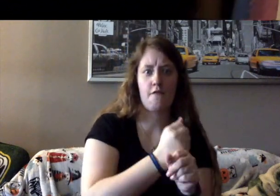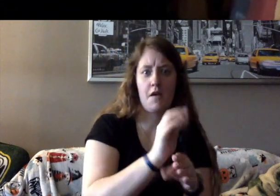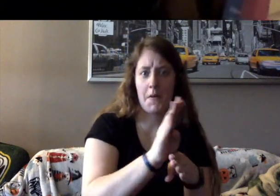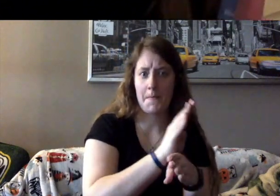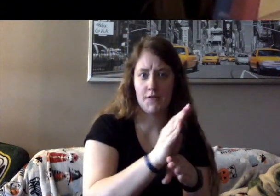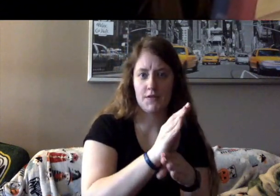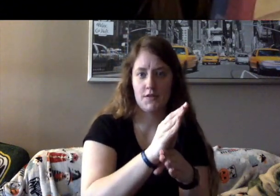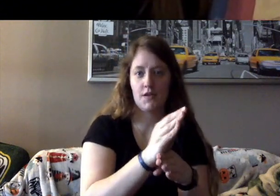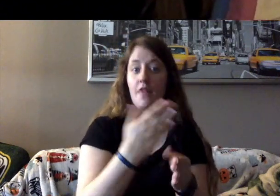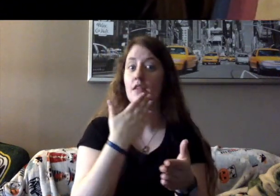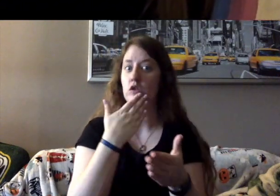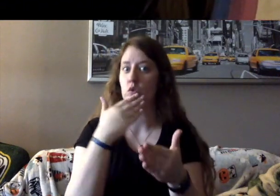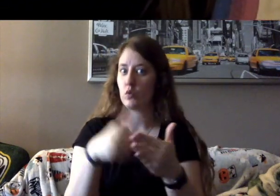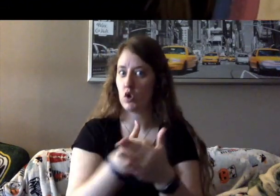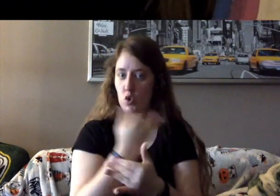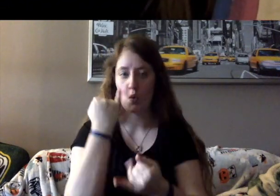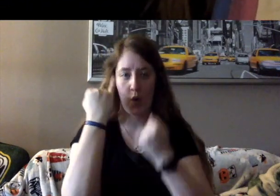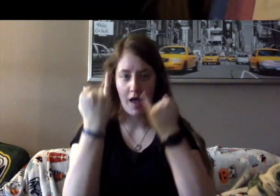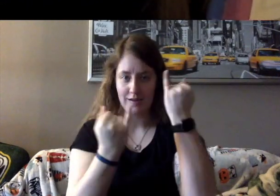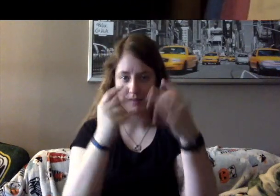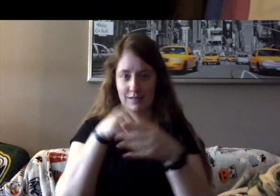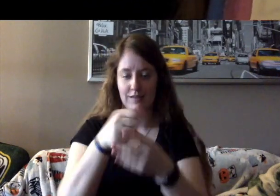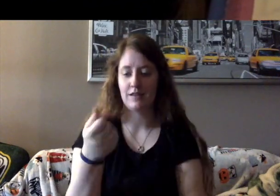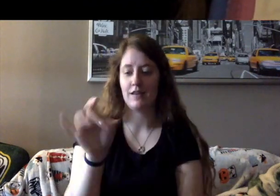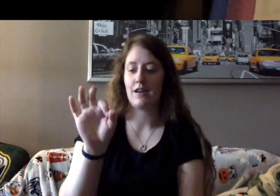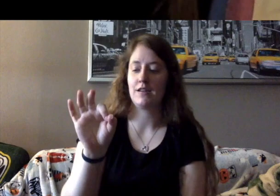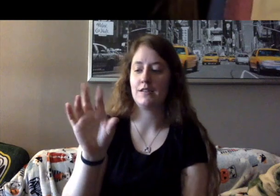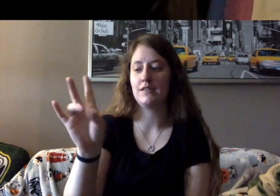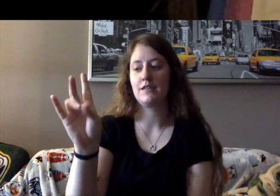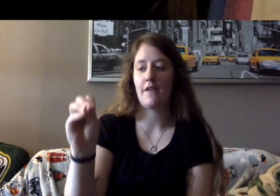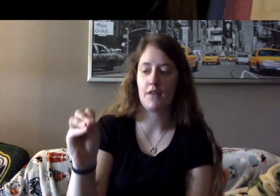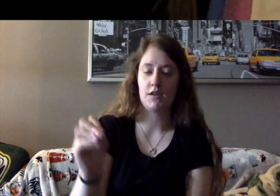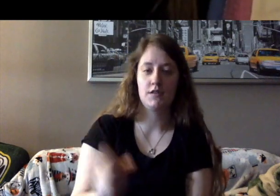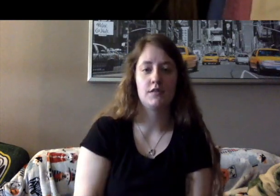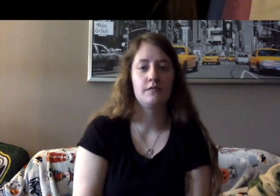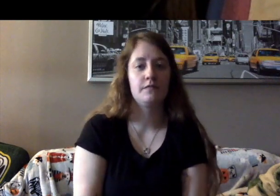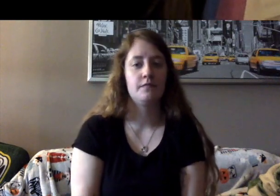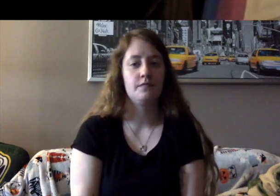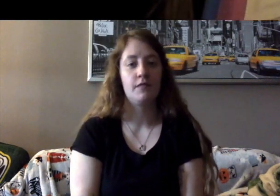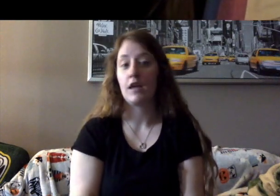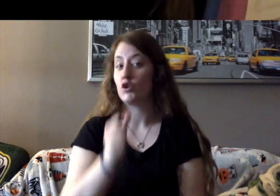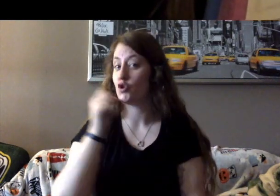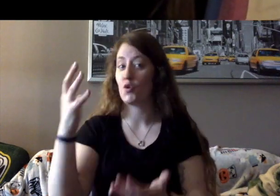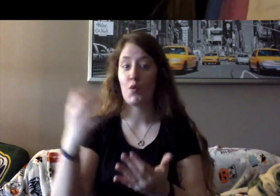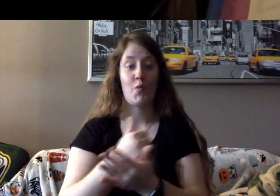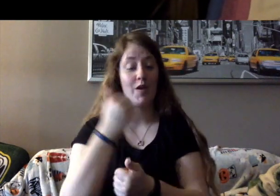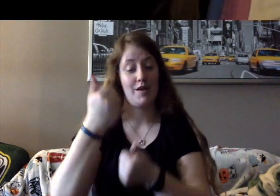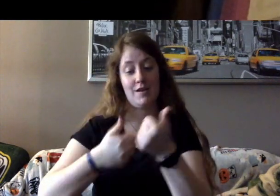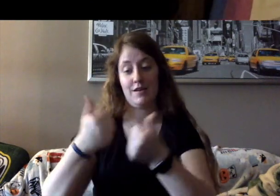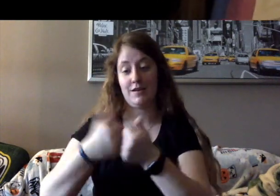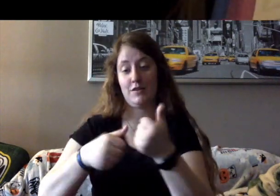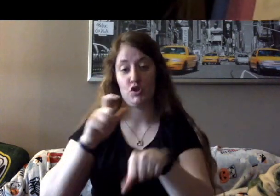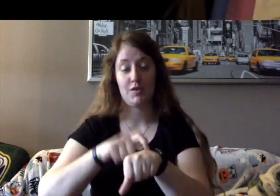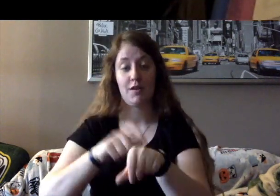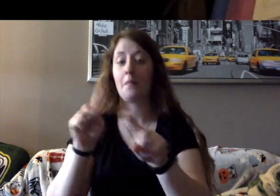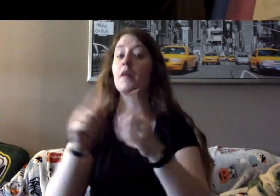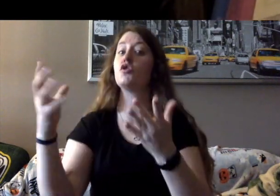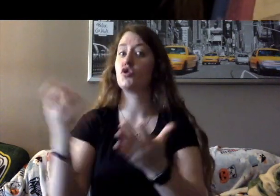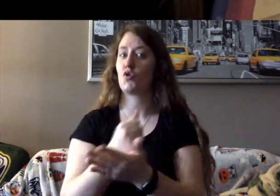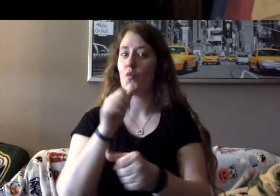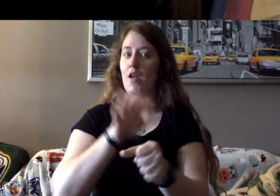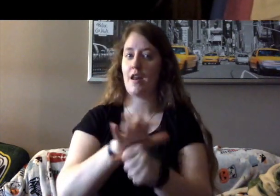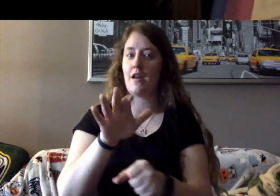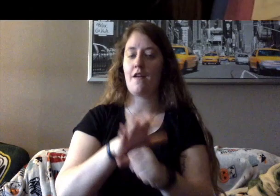1970s. Ruth did not win every case, but she won enough. With each victory,